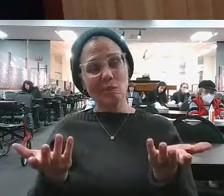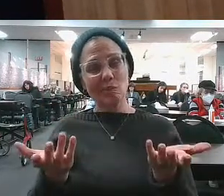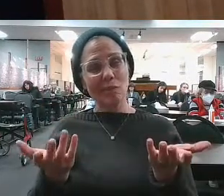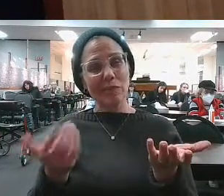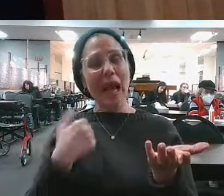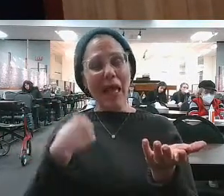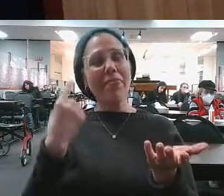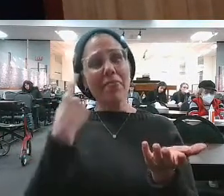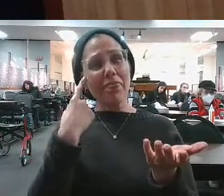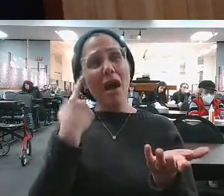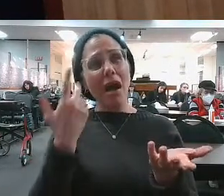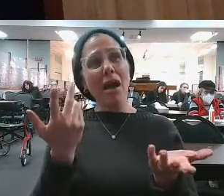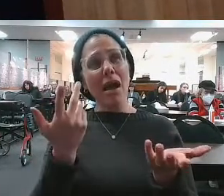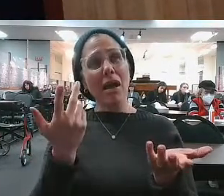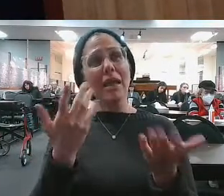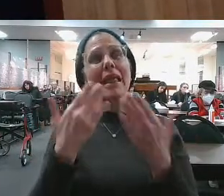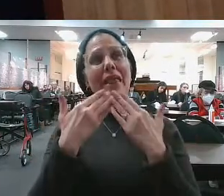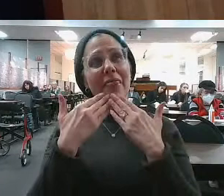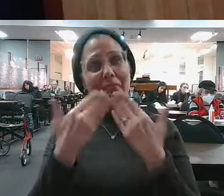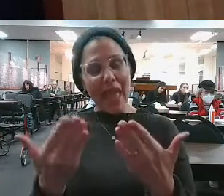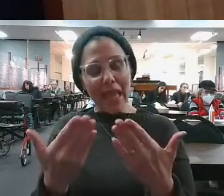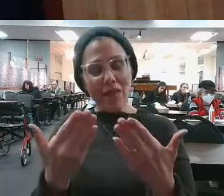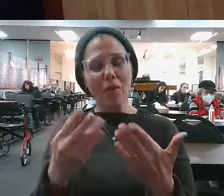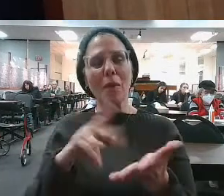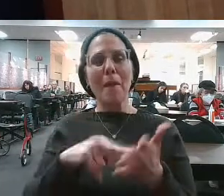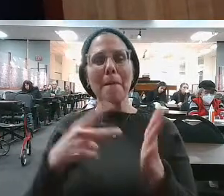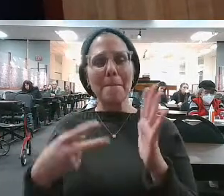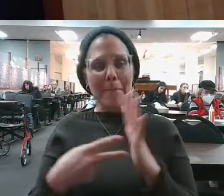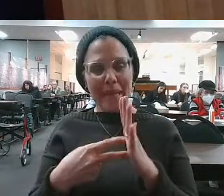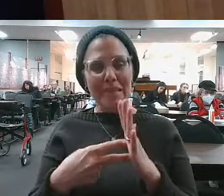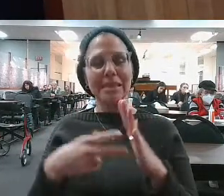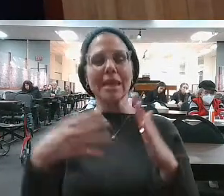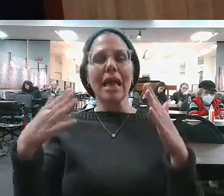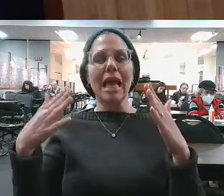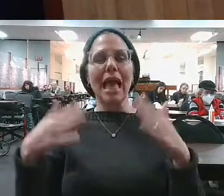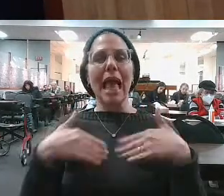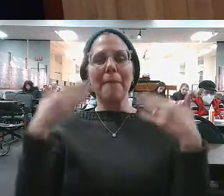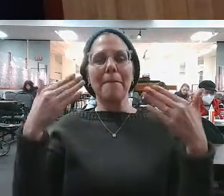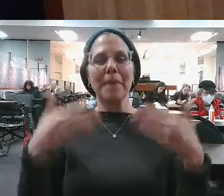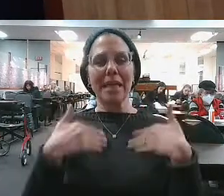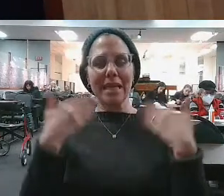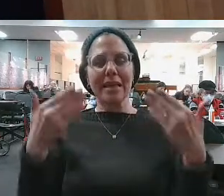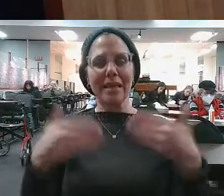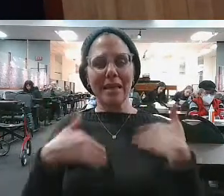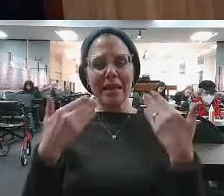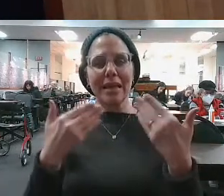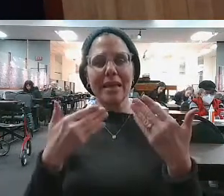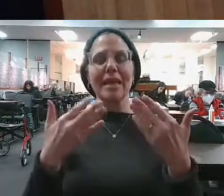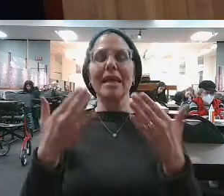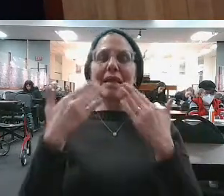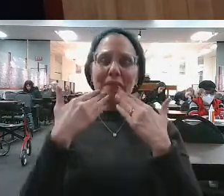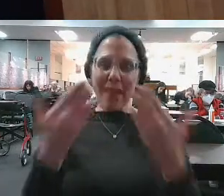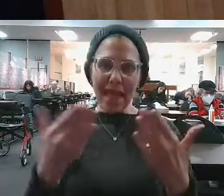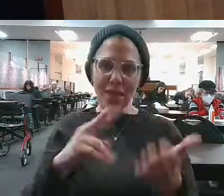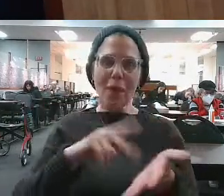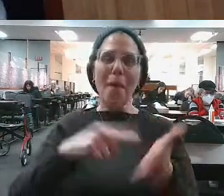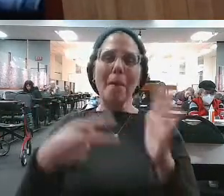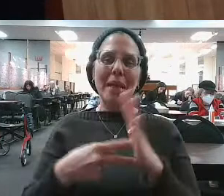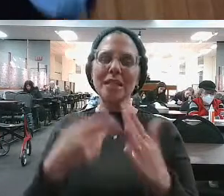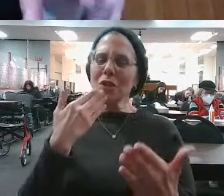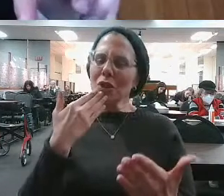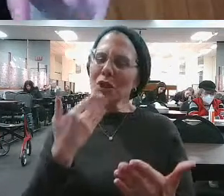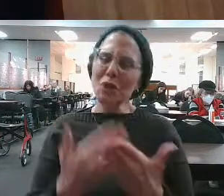this is always how I thought. Gratitude is a function of happiness. Gratitude is a function of